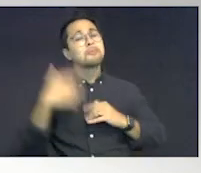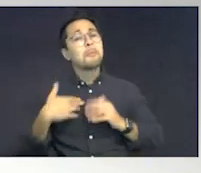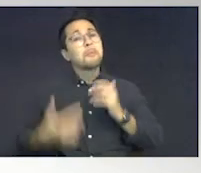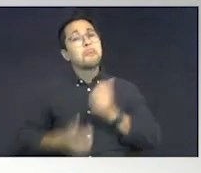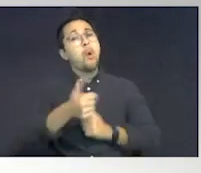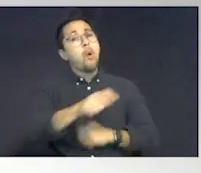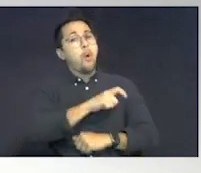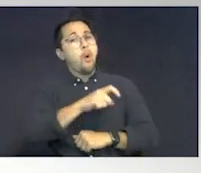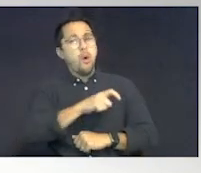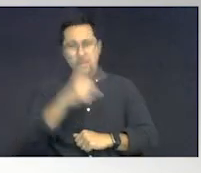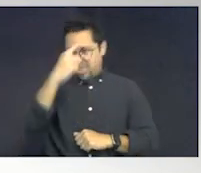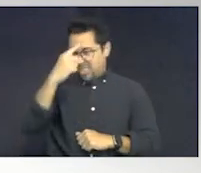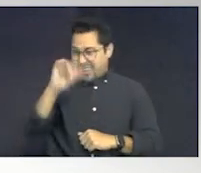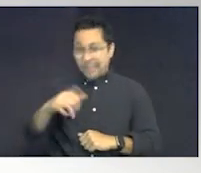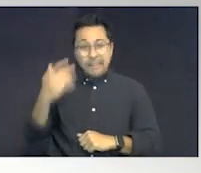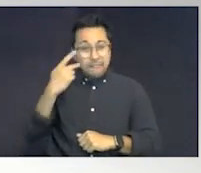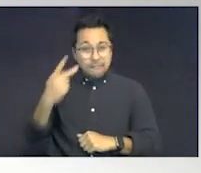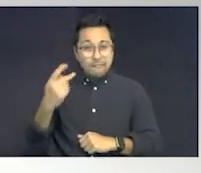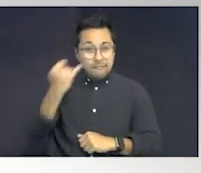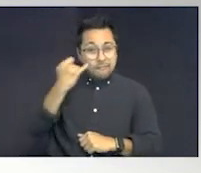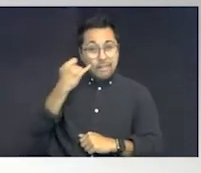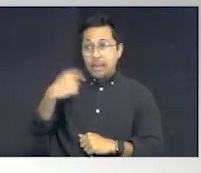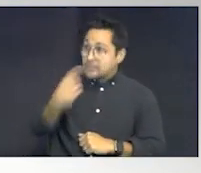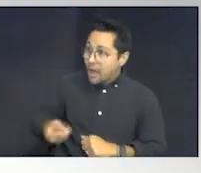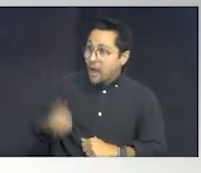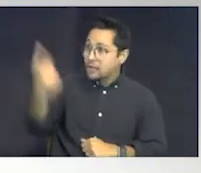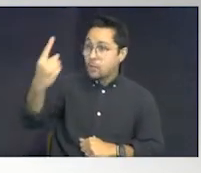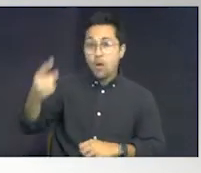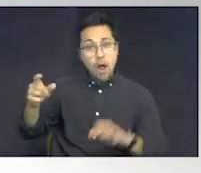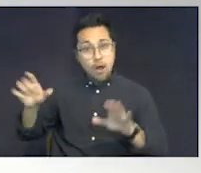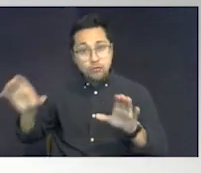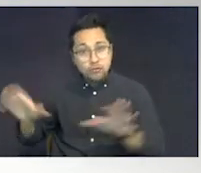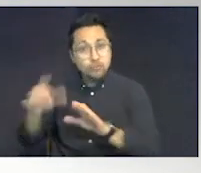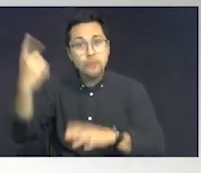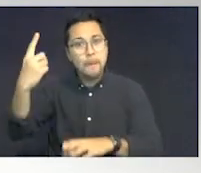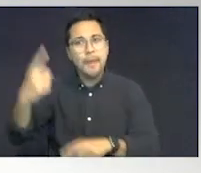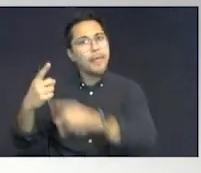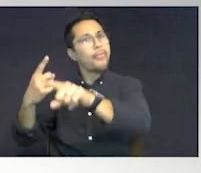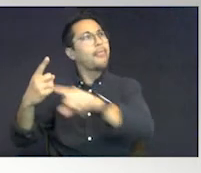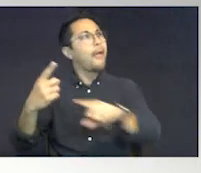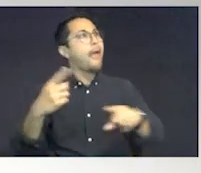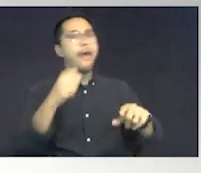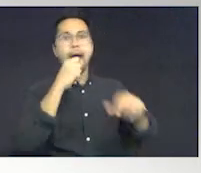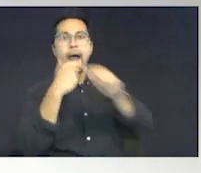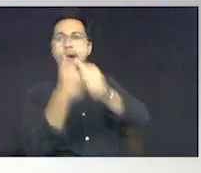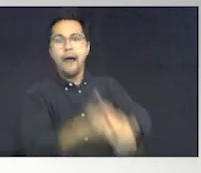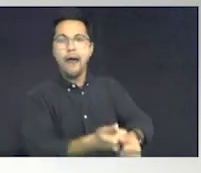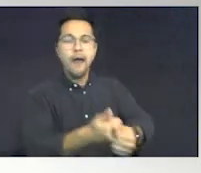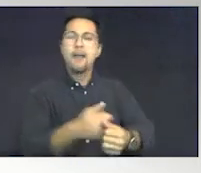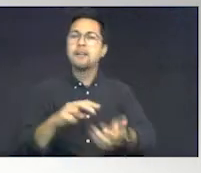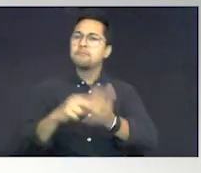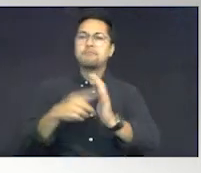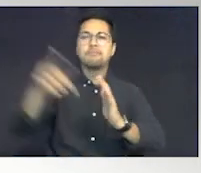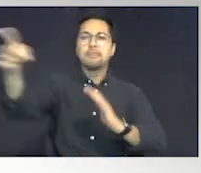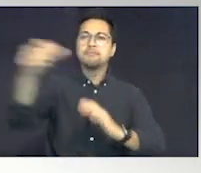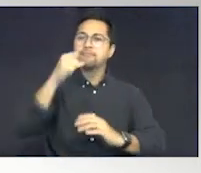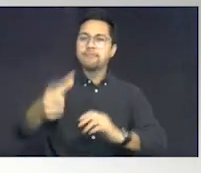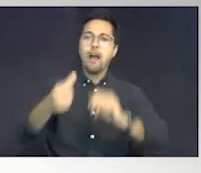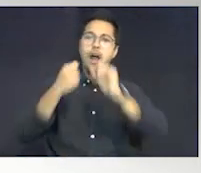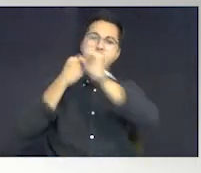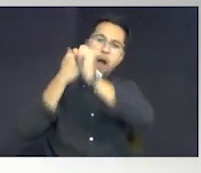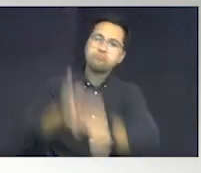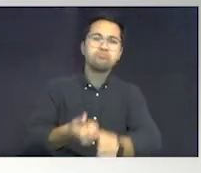that if they give somebody an instruction or a command and that person does not follow the command, that person is noncompliant.